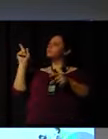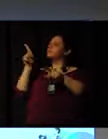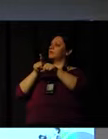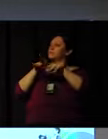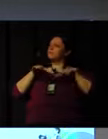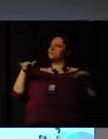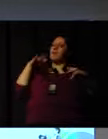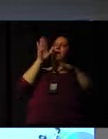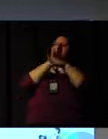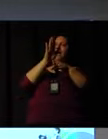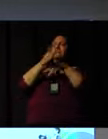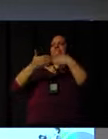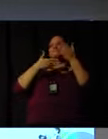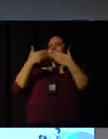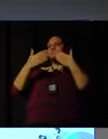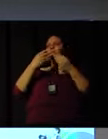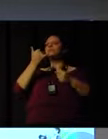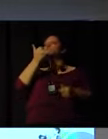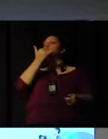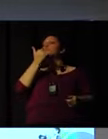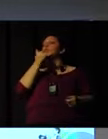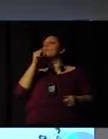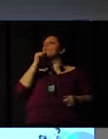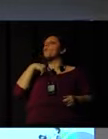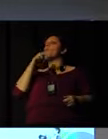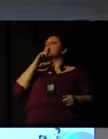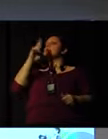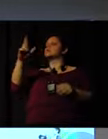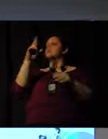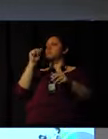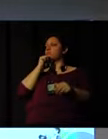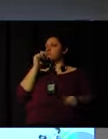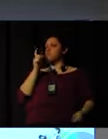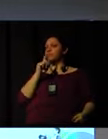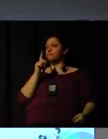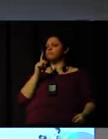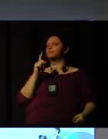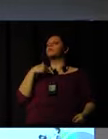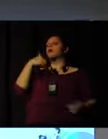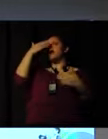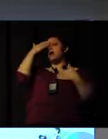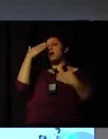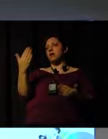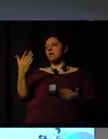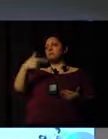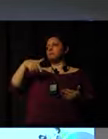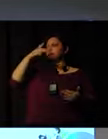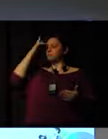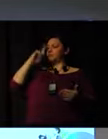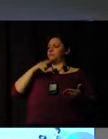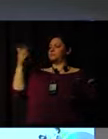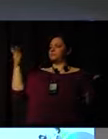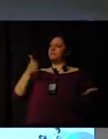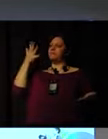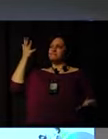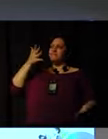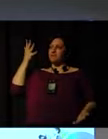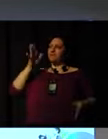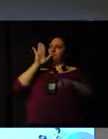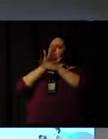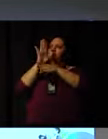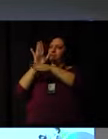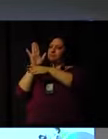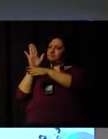present here today for your contribution, for your questions. I apologize for those questions we weren't able to